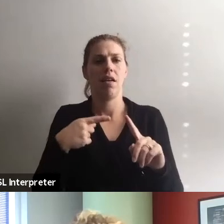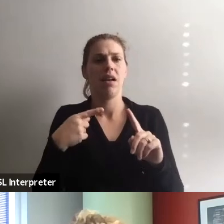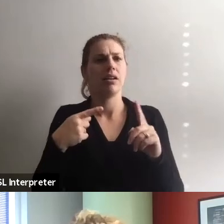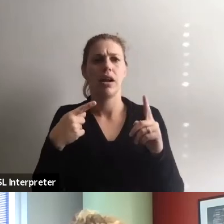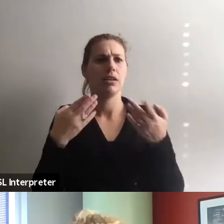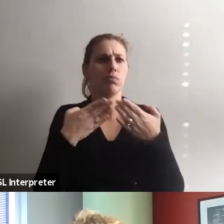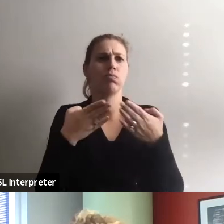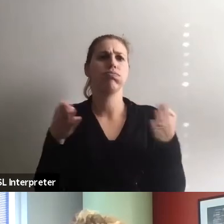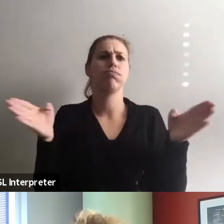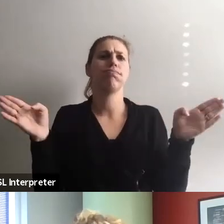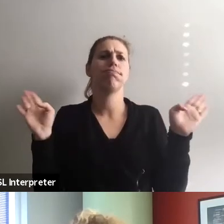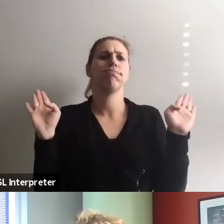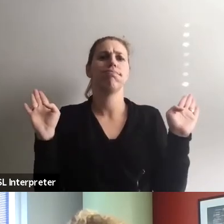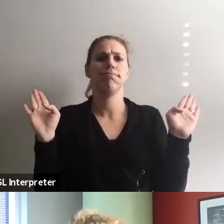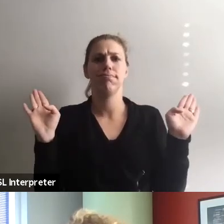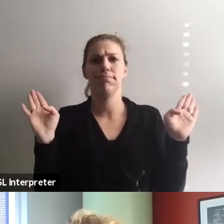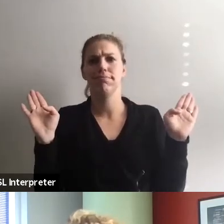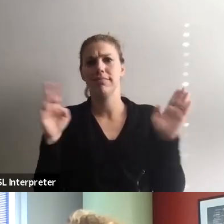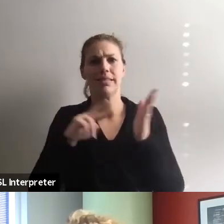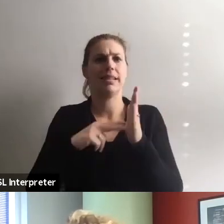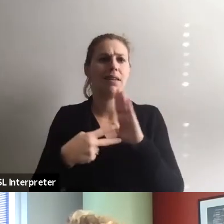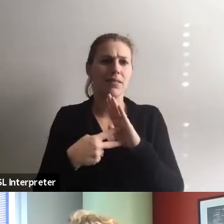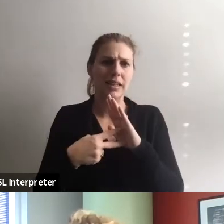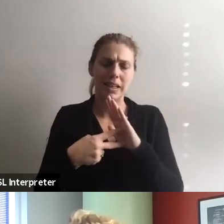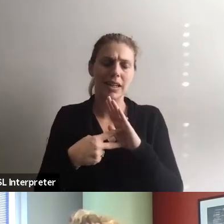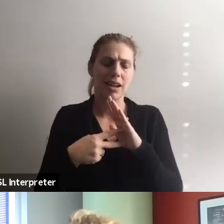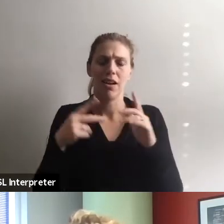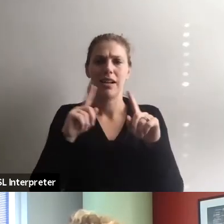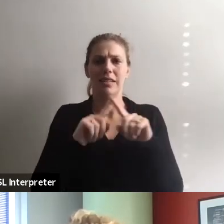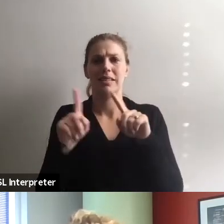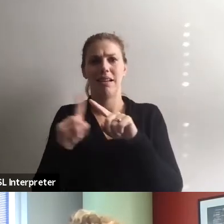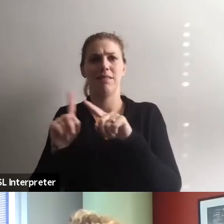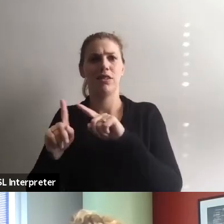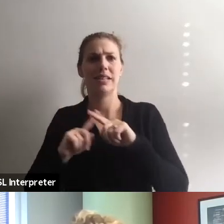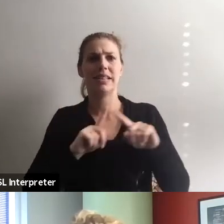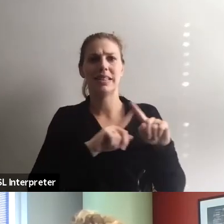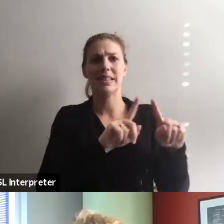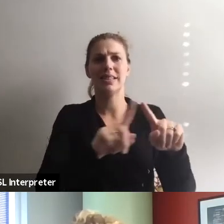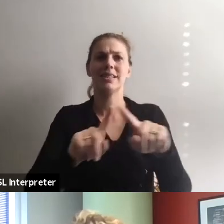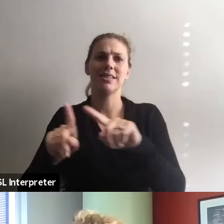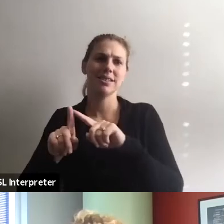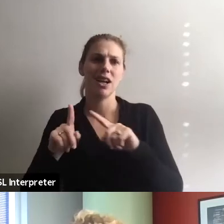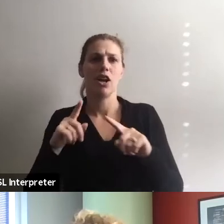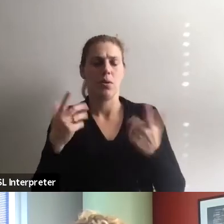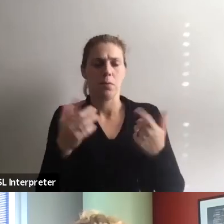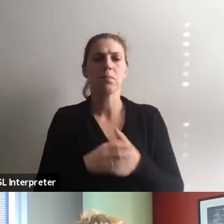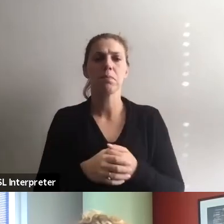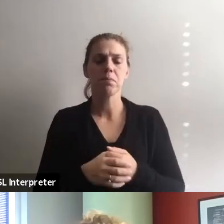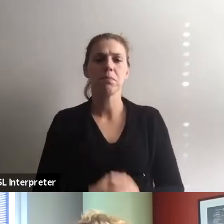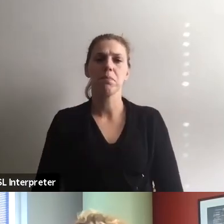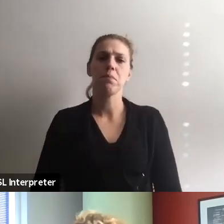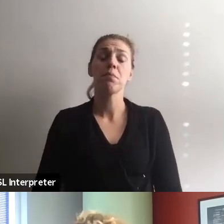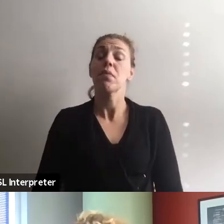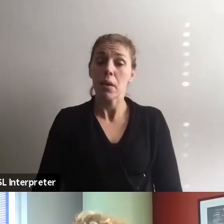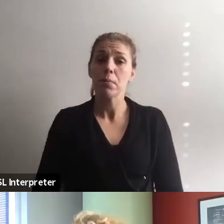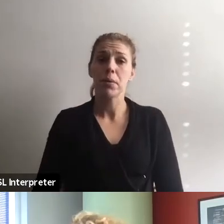the broad sort of definition of all the difference, all the ways in which we differ. But